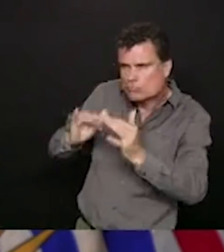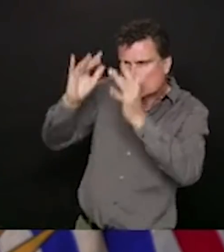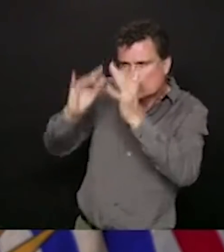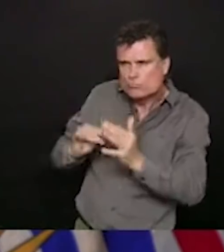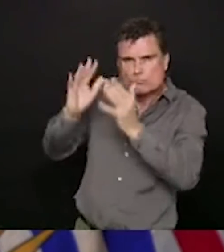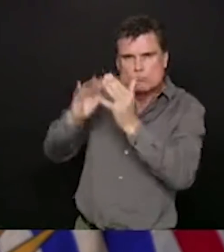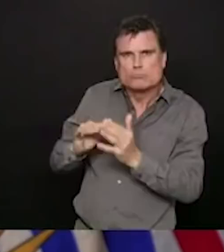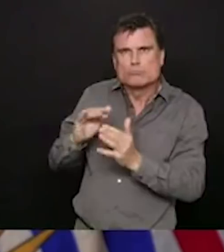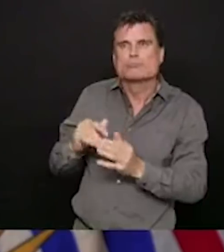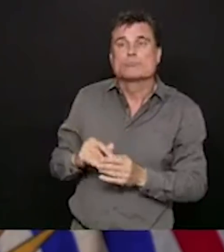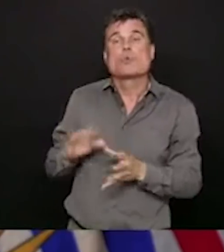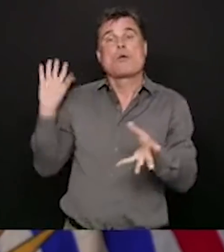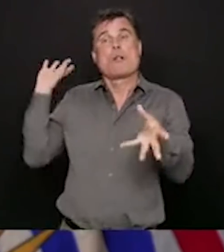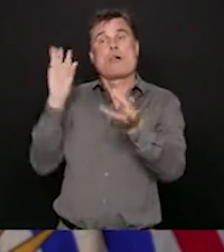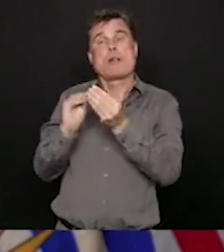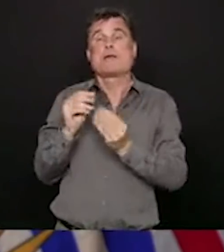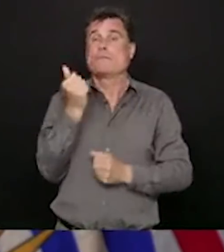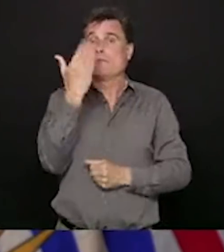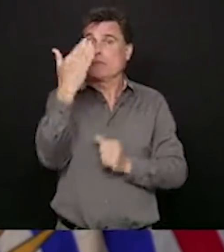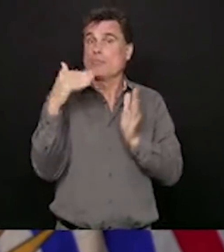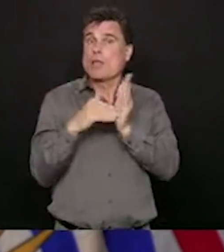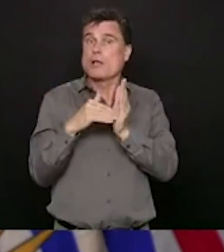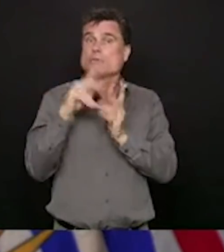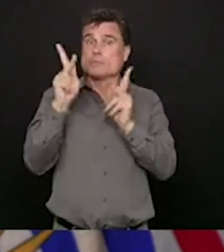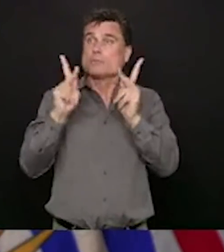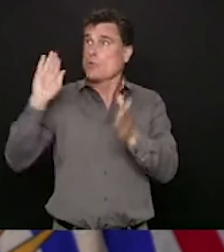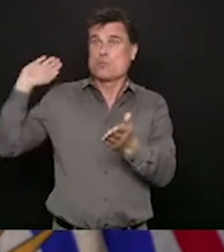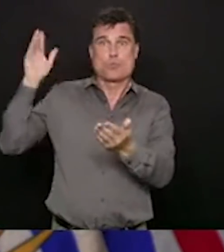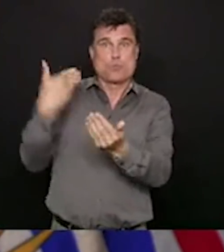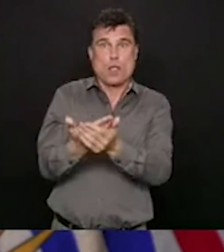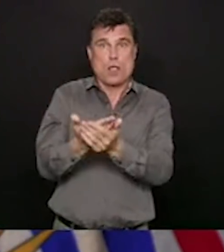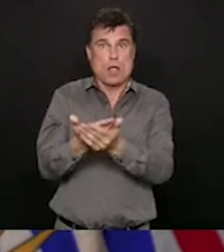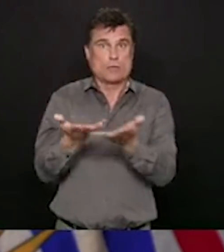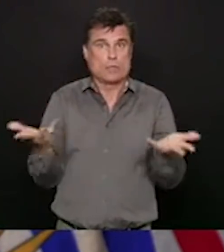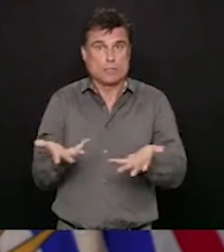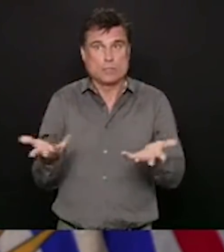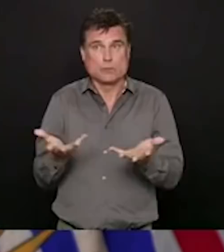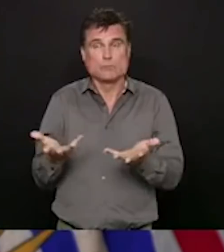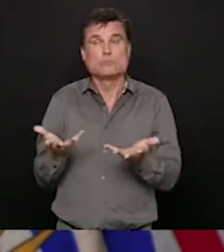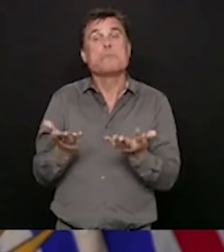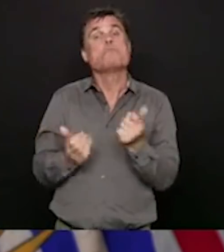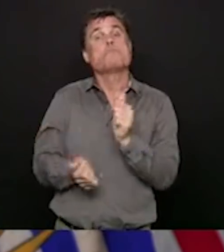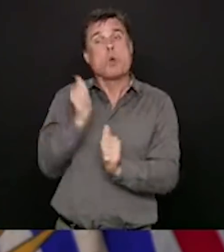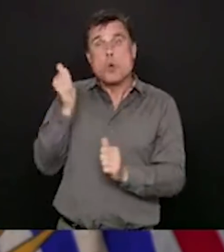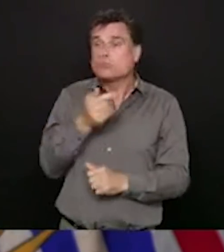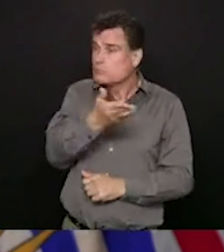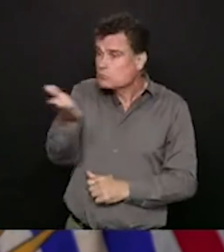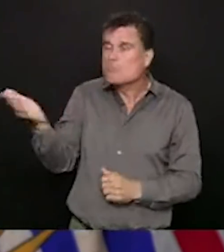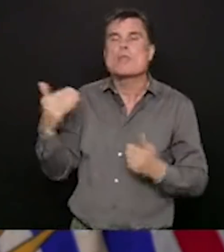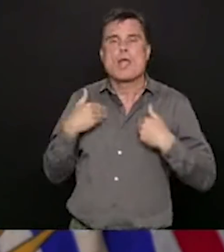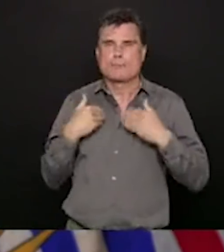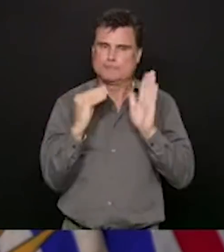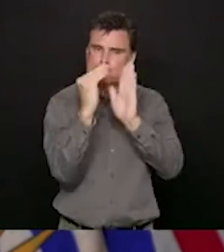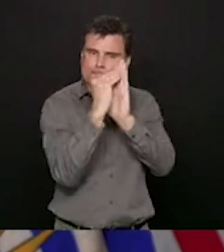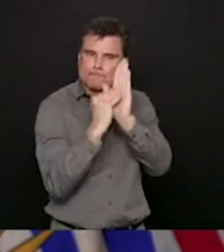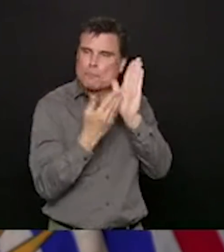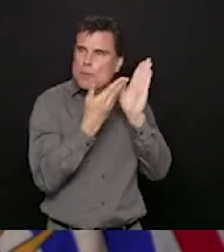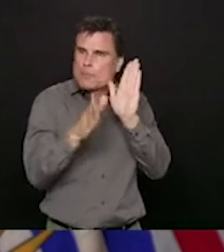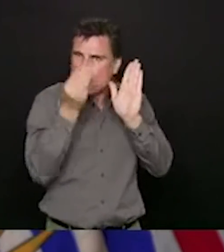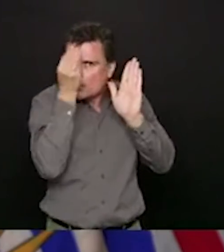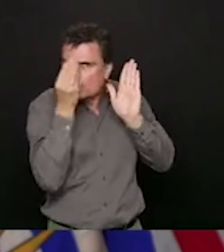assistance. And over 350 people needed additional support support to be able to implement their